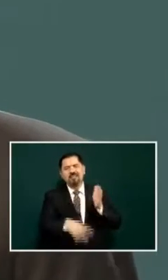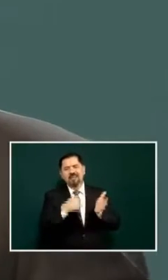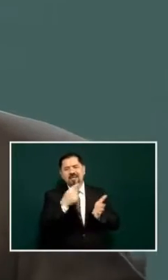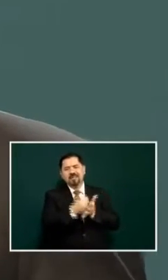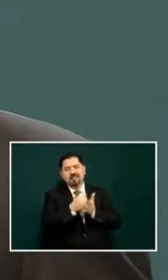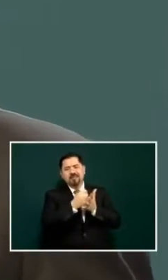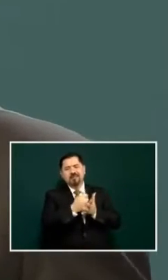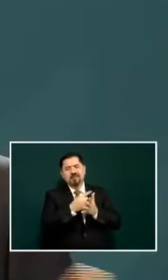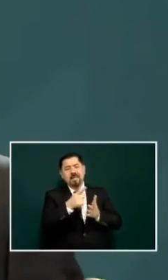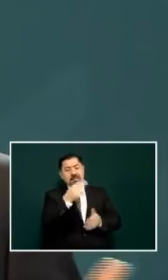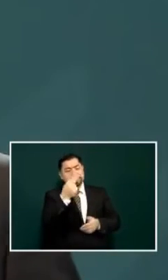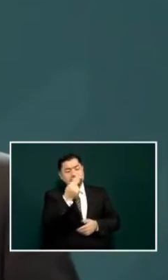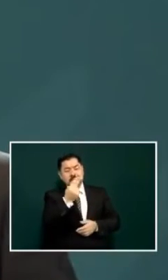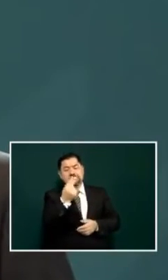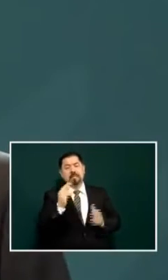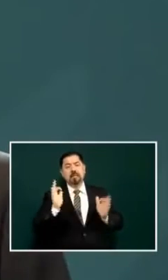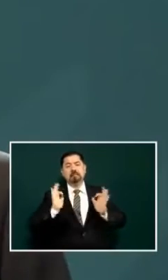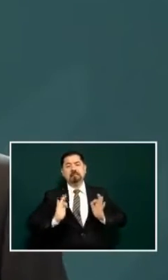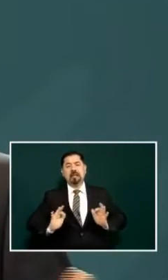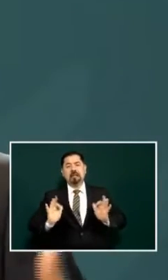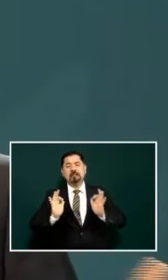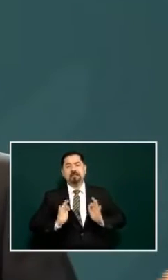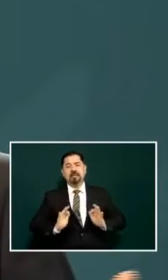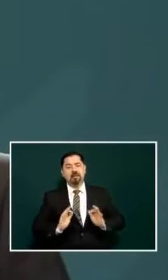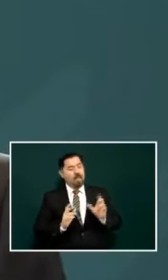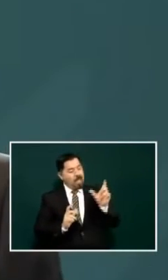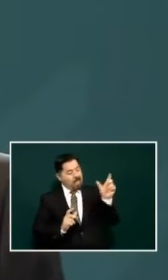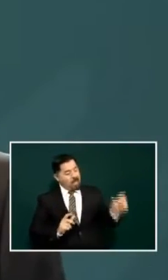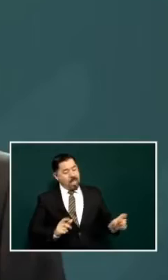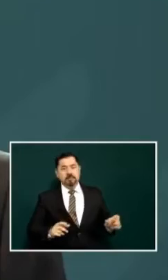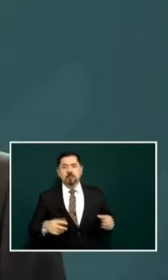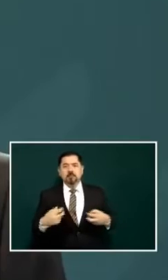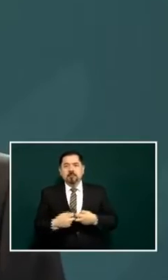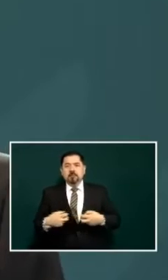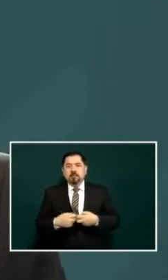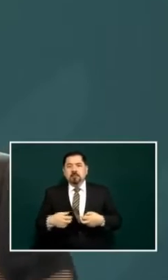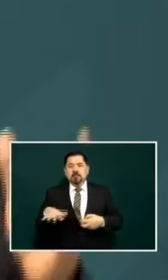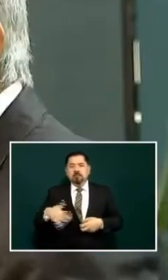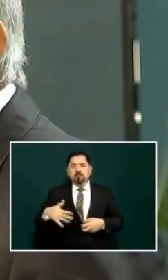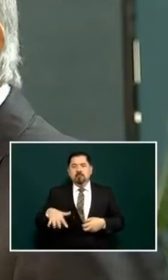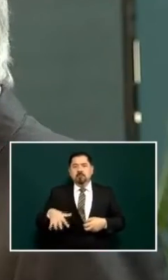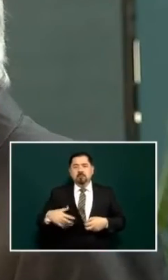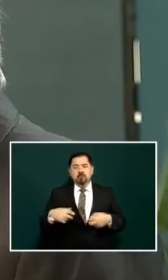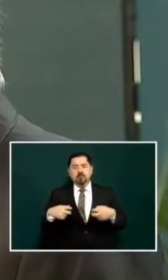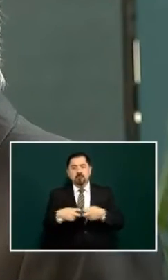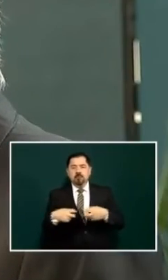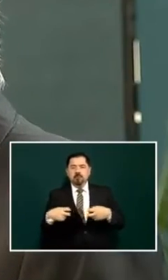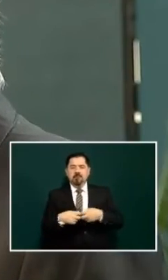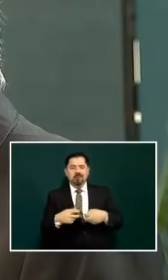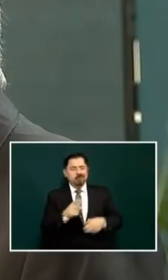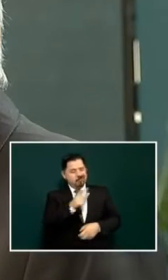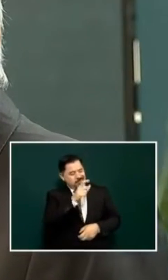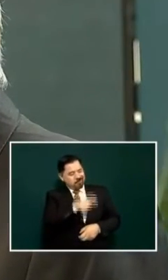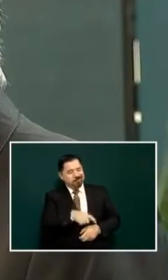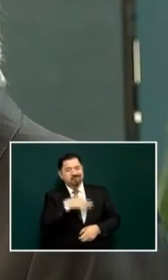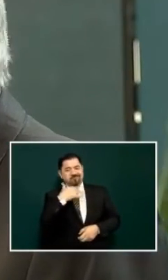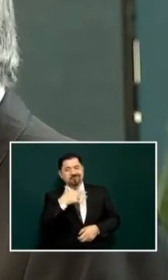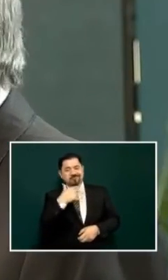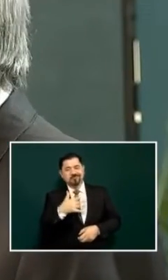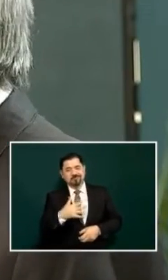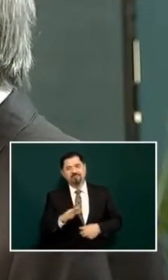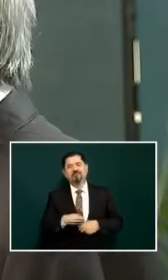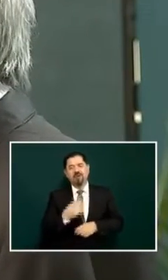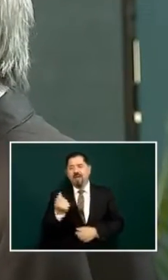tranquil they'll always be very nervous like they can't handle it like anxiety